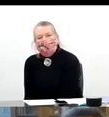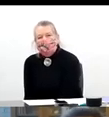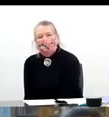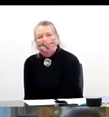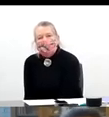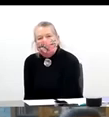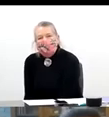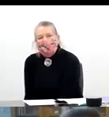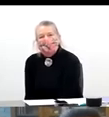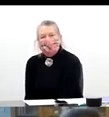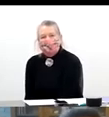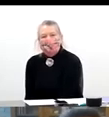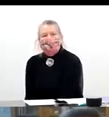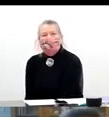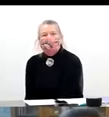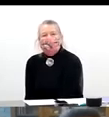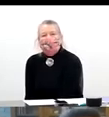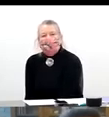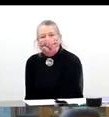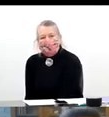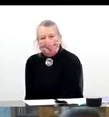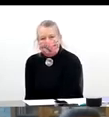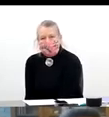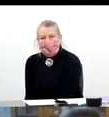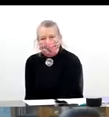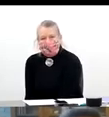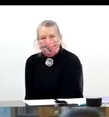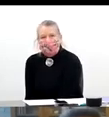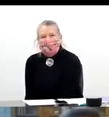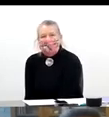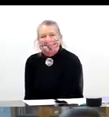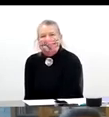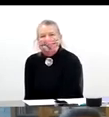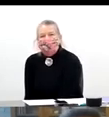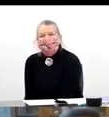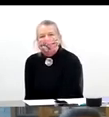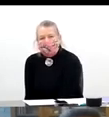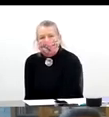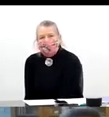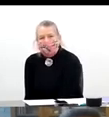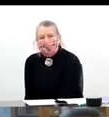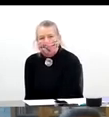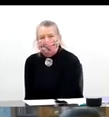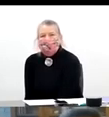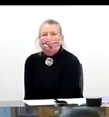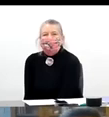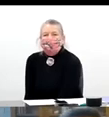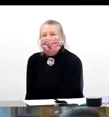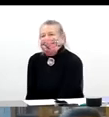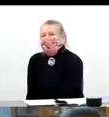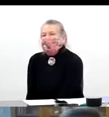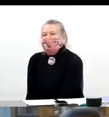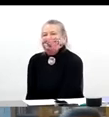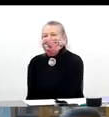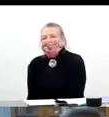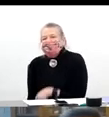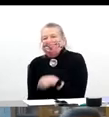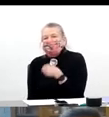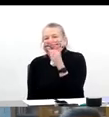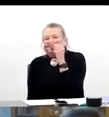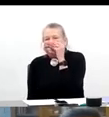an enforcement policy in West Virginia wearing masks while in public? This could help a great deal to fight the pandemic.